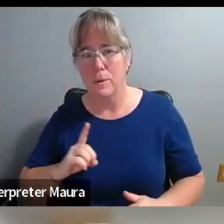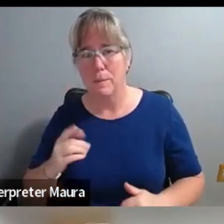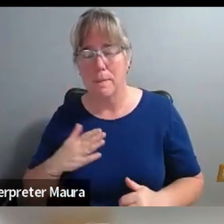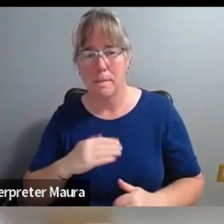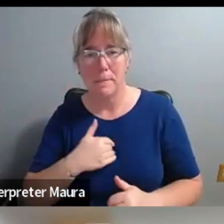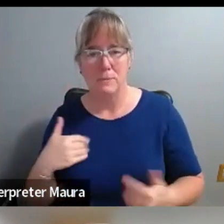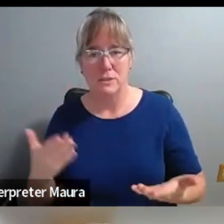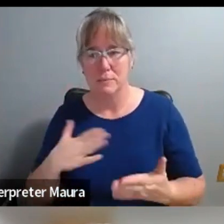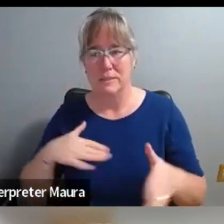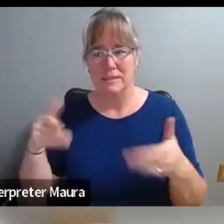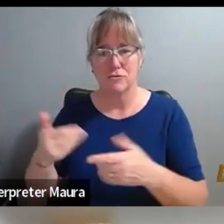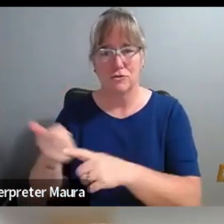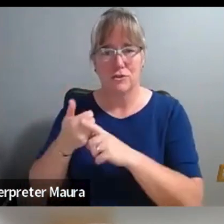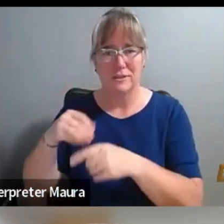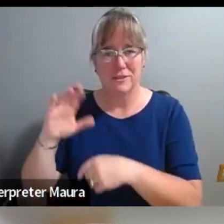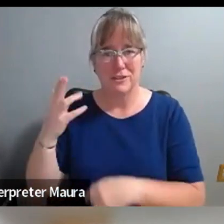introduce yourselves in the chat.